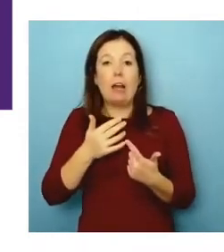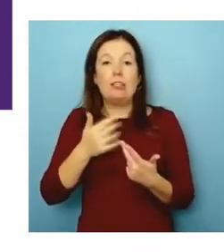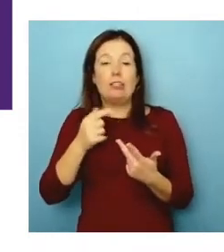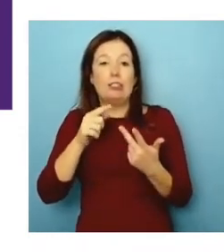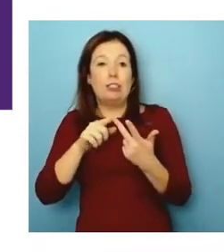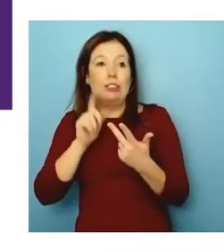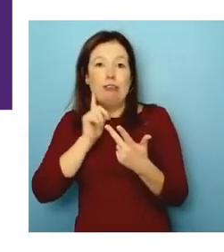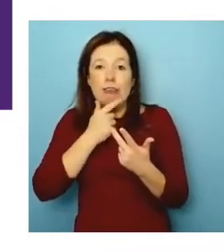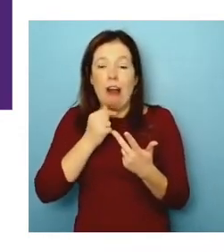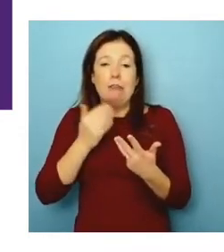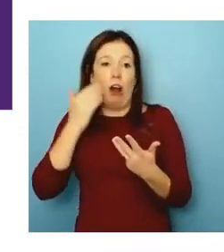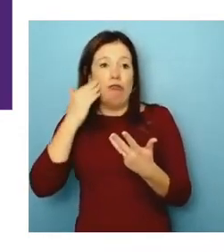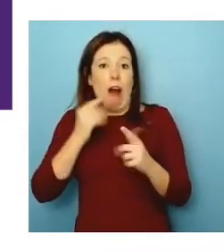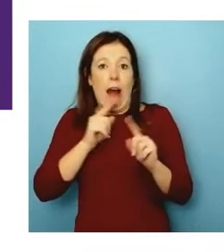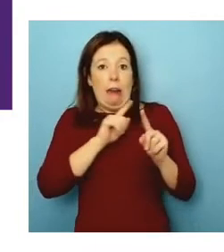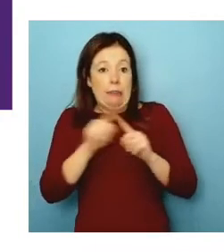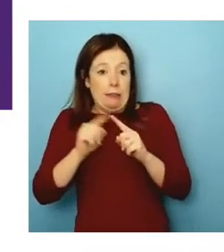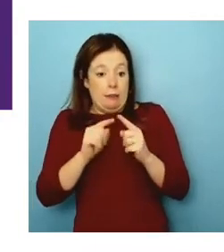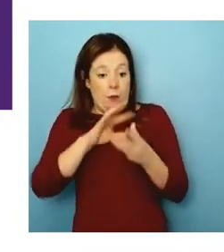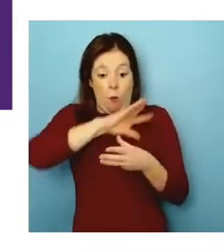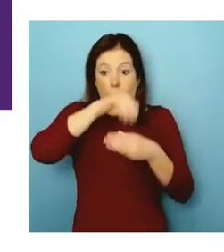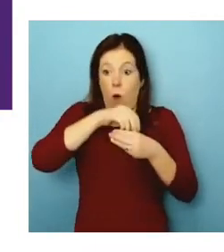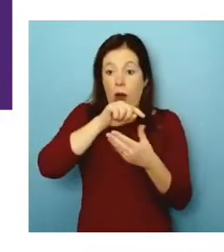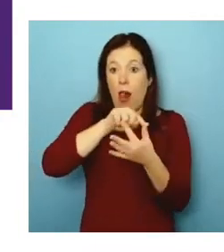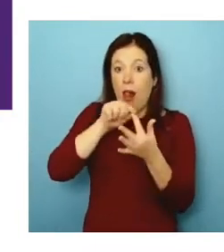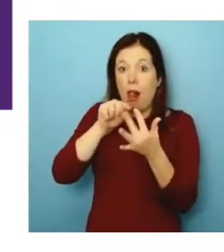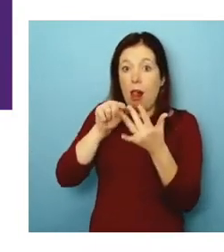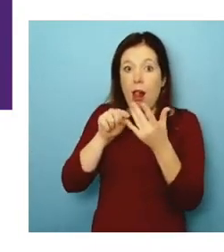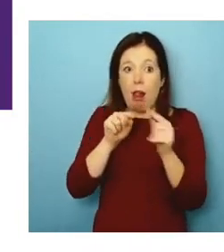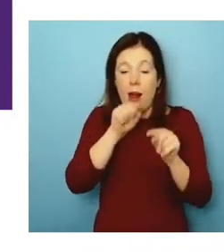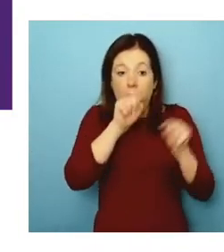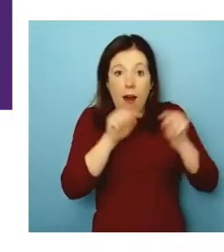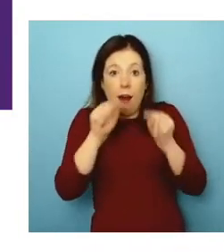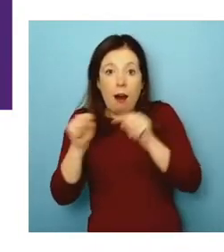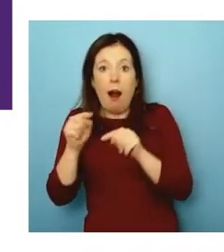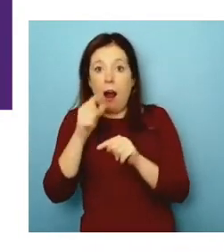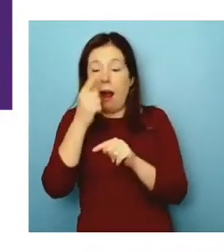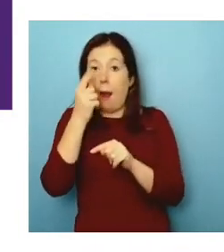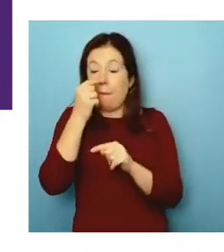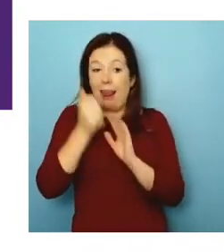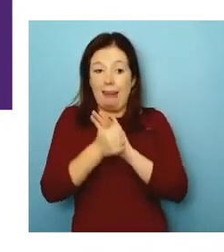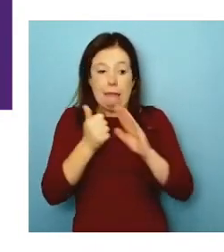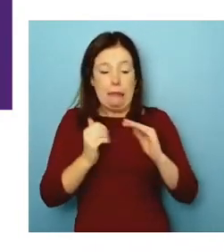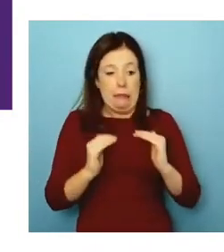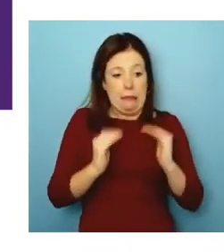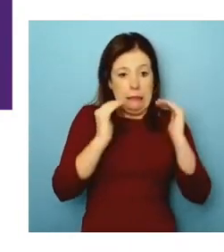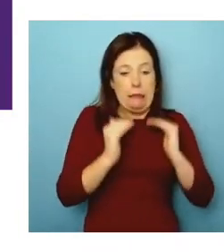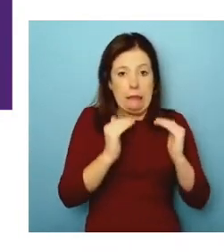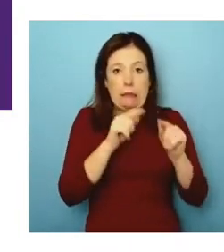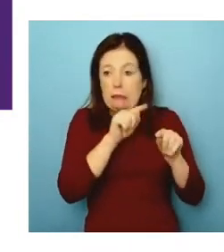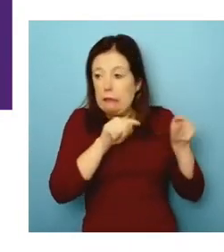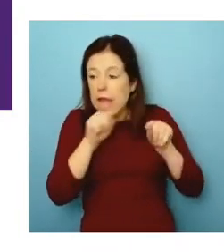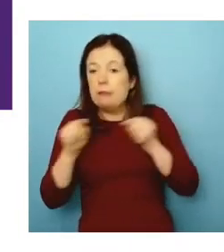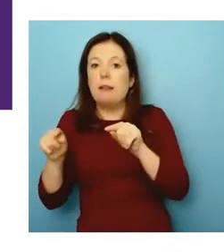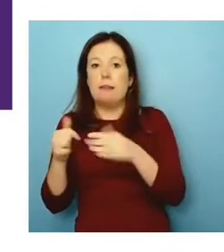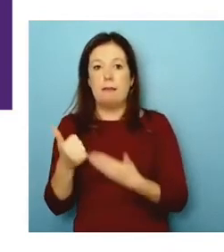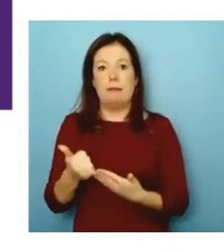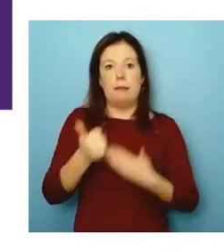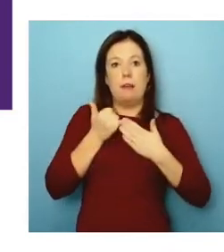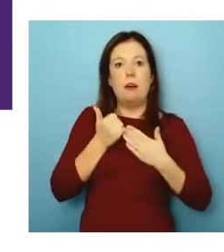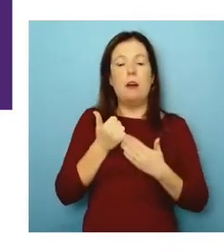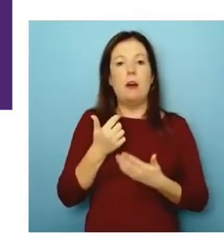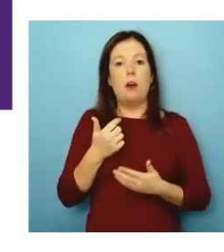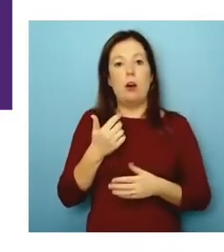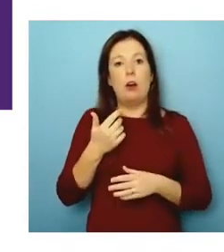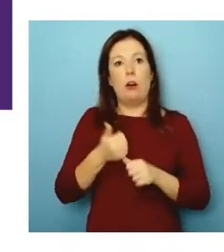Um, but, you know, having a variance across the ability spectrum makes your company more intelligent,